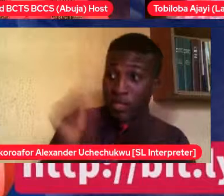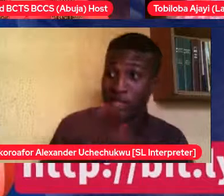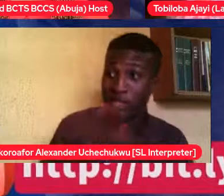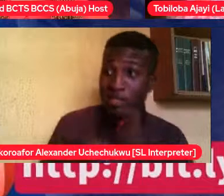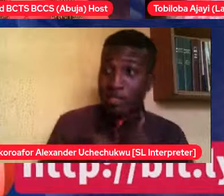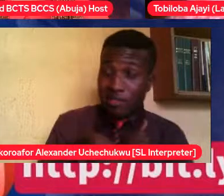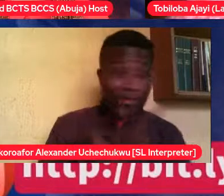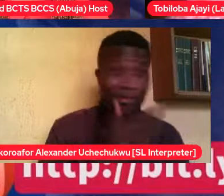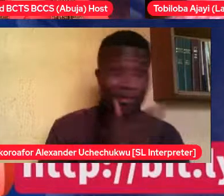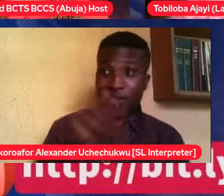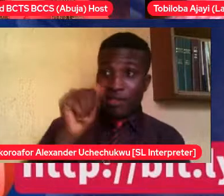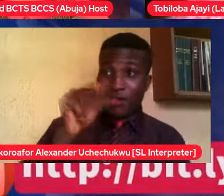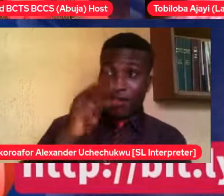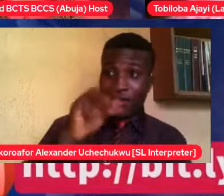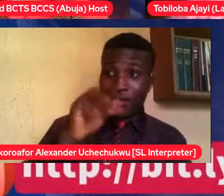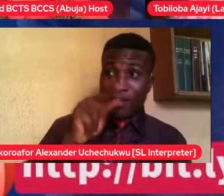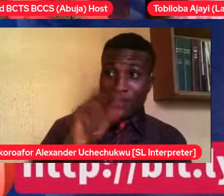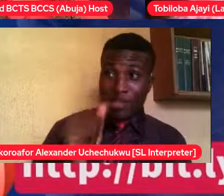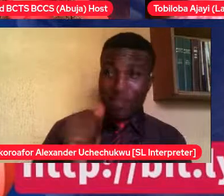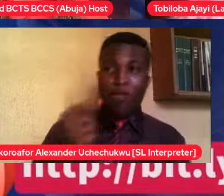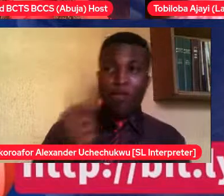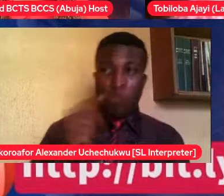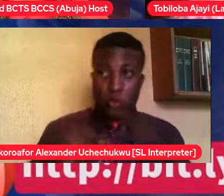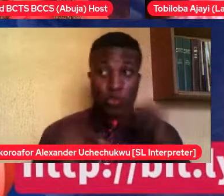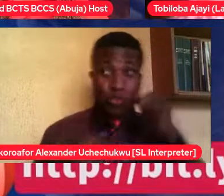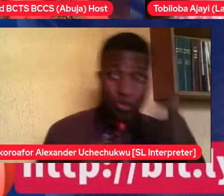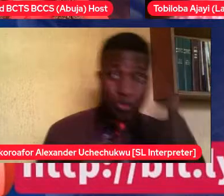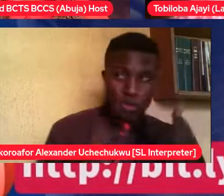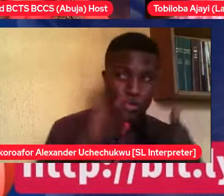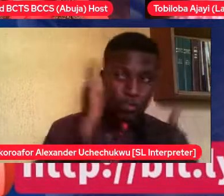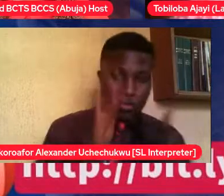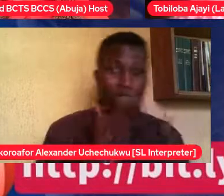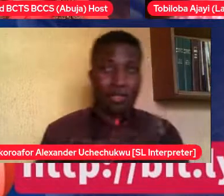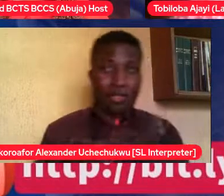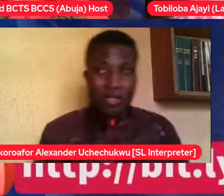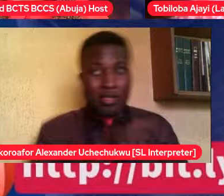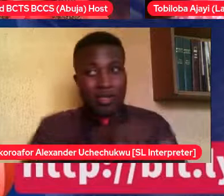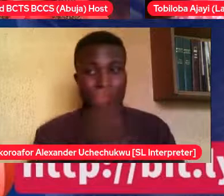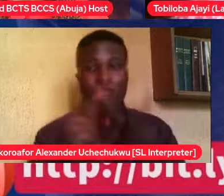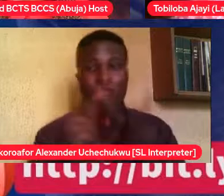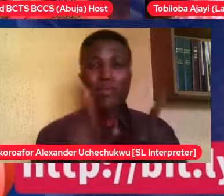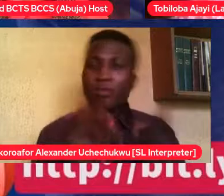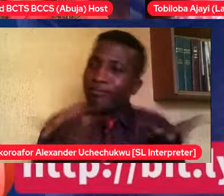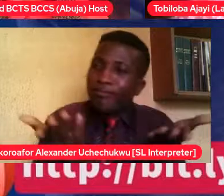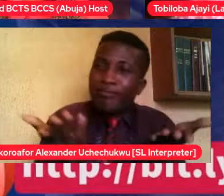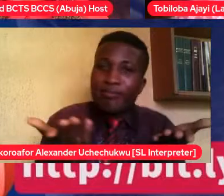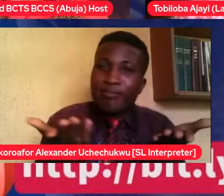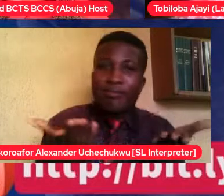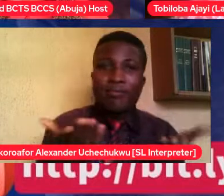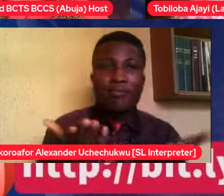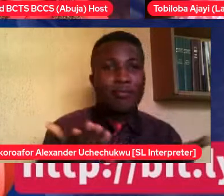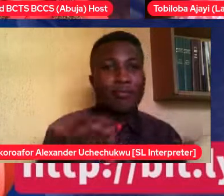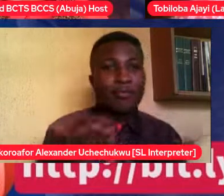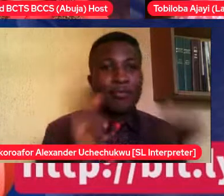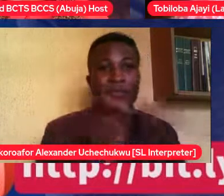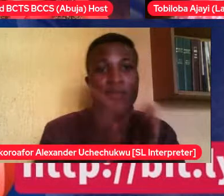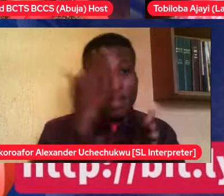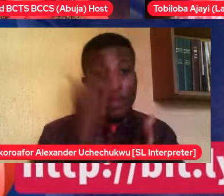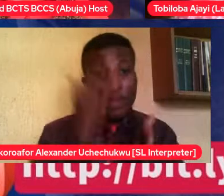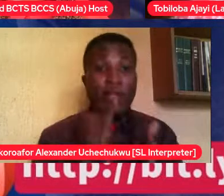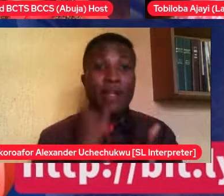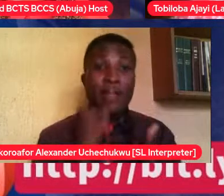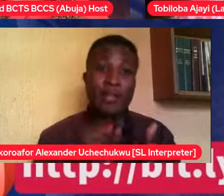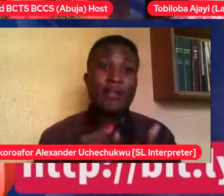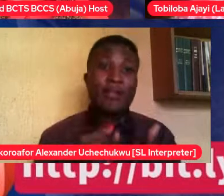sex with or you want to touch their bum or you want to hug them? No. So, that's why we're the ones that have to channel